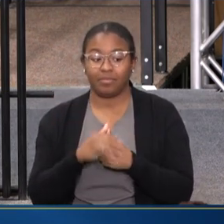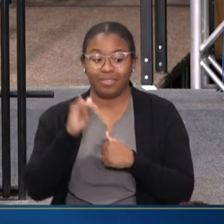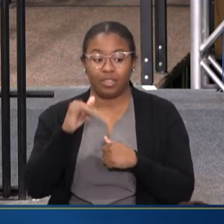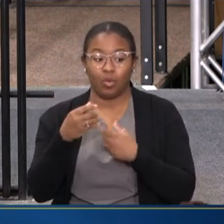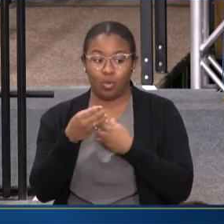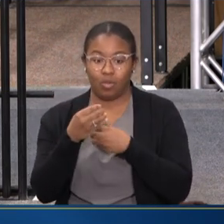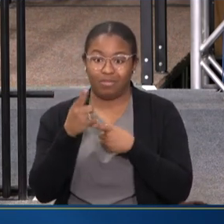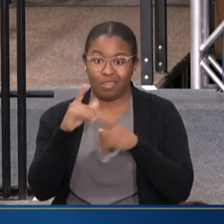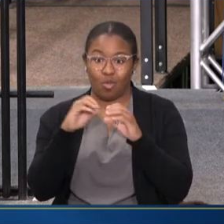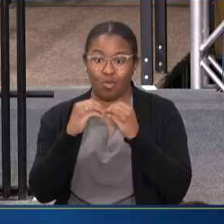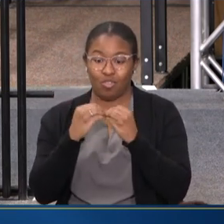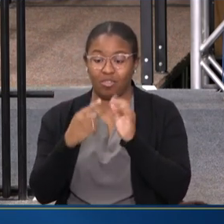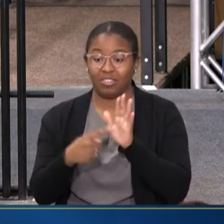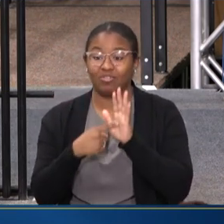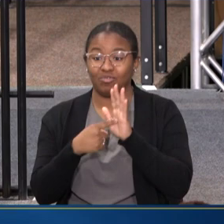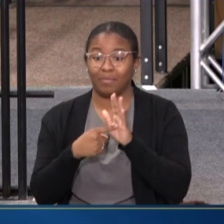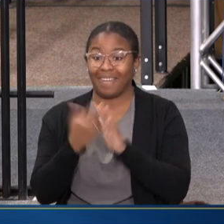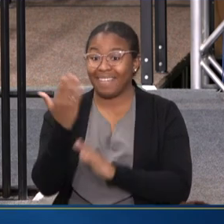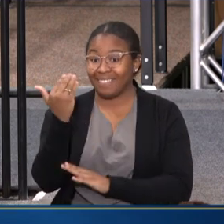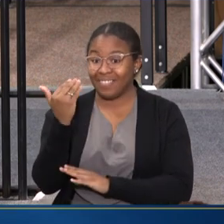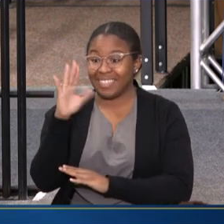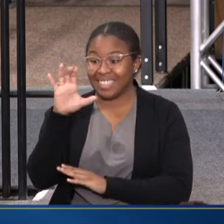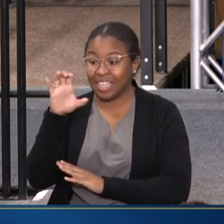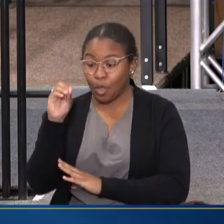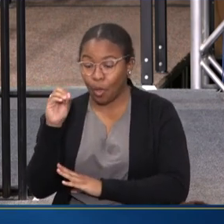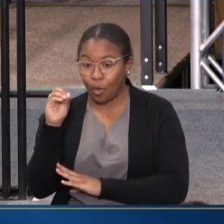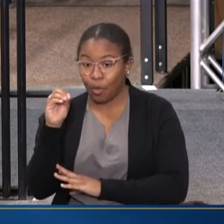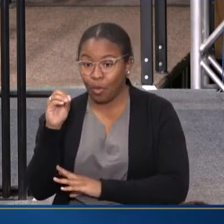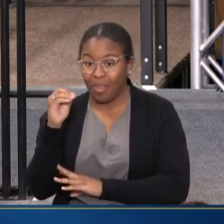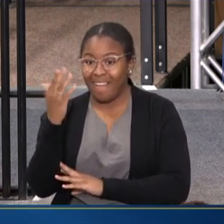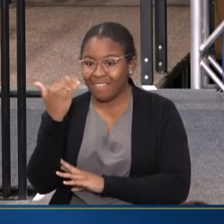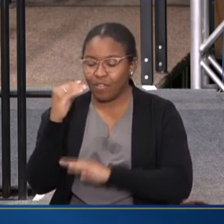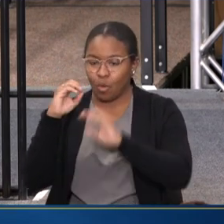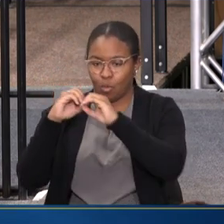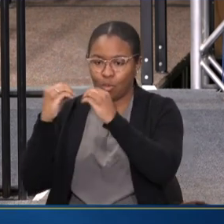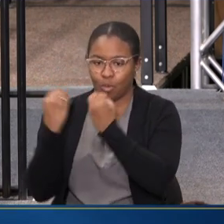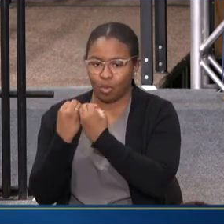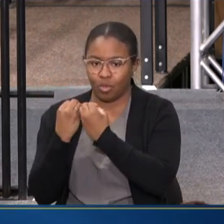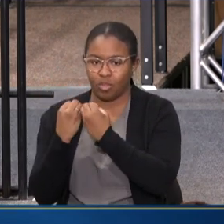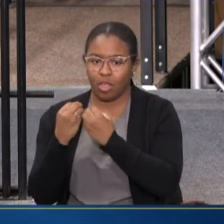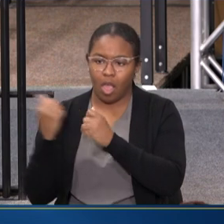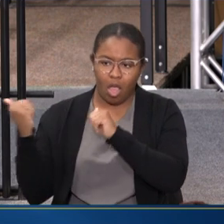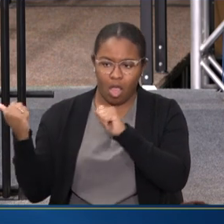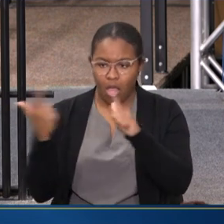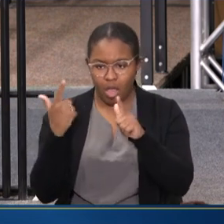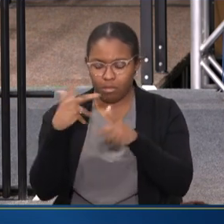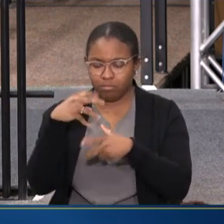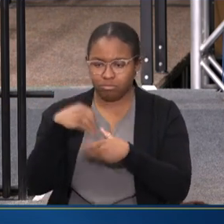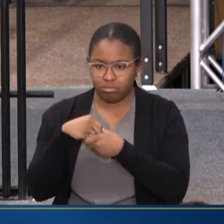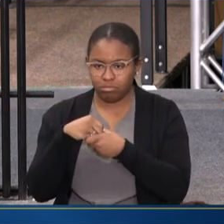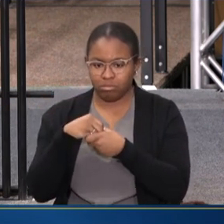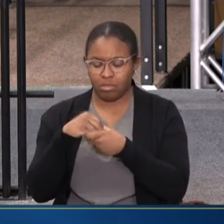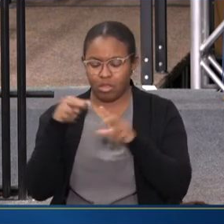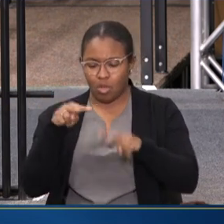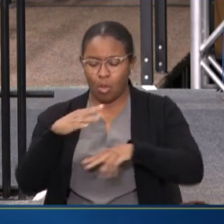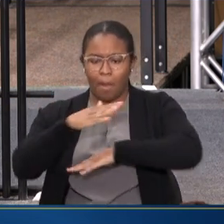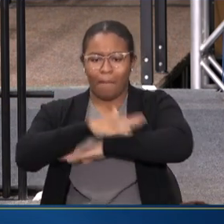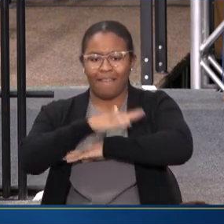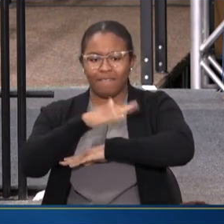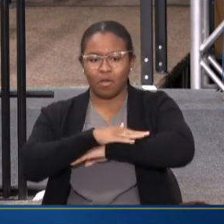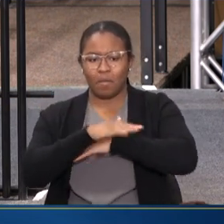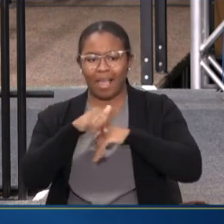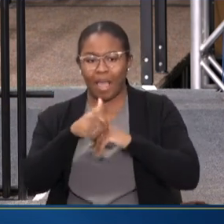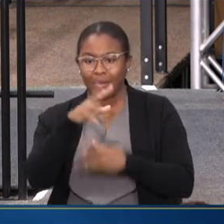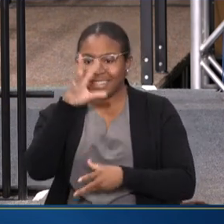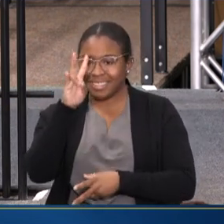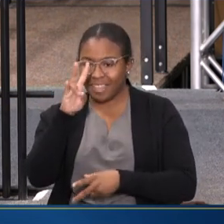ORGANIZATION REPRESENTS 15 CEOS, 15 ORGANIZATIONS THAT ARE ALL ENGAGED IN LOOKING AT A PLATFORM THAT INCLUDES